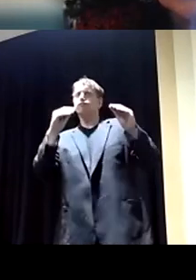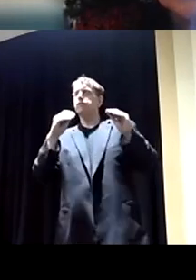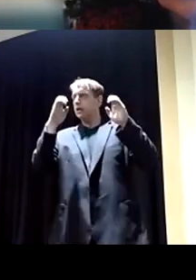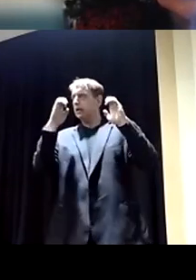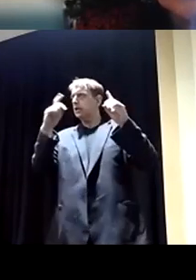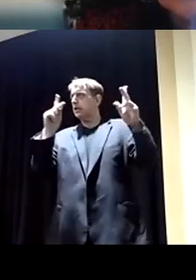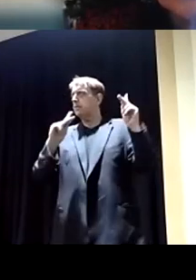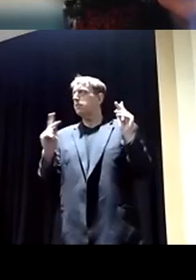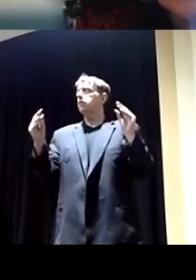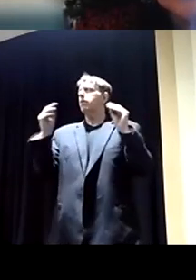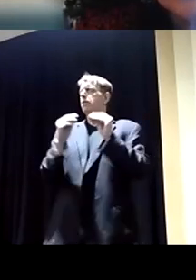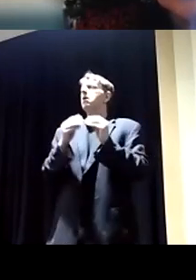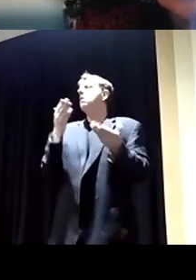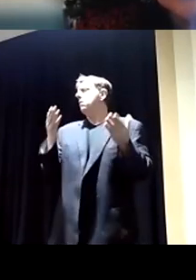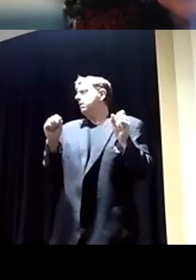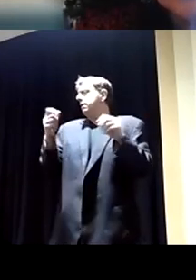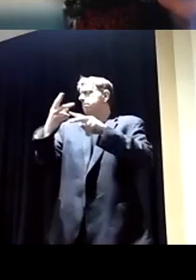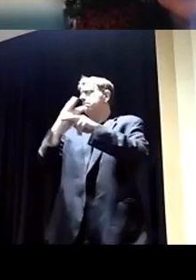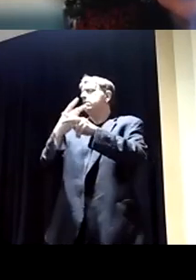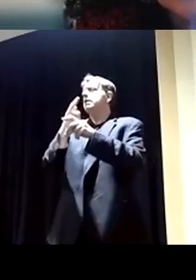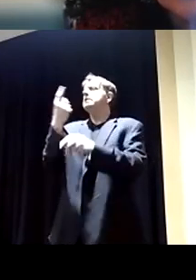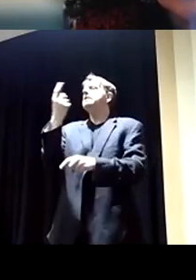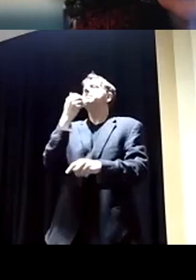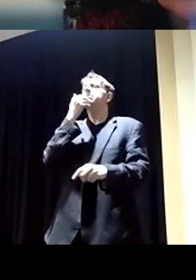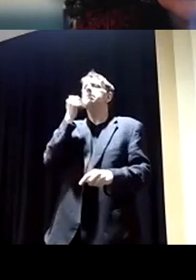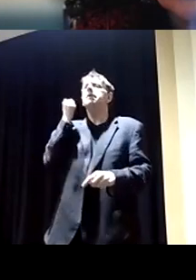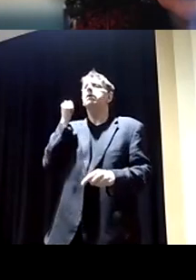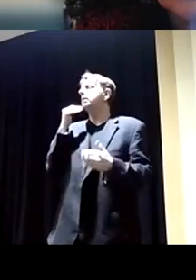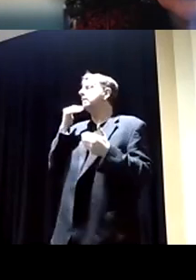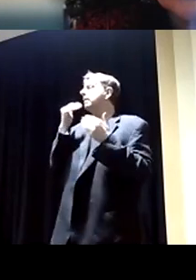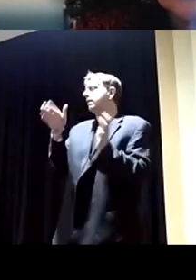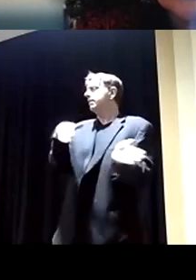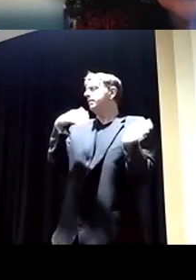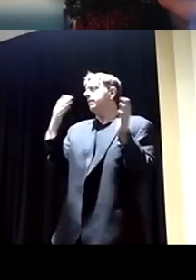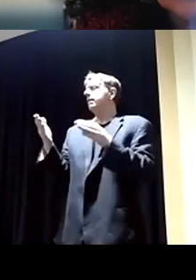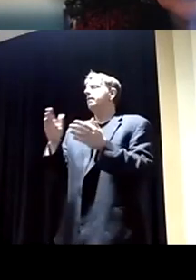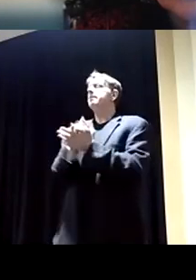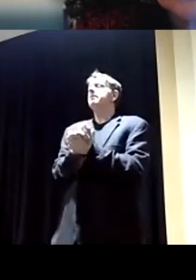we can probably figure something out. Thank you. Mr. Lutapera.